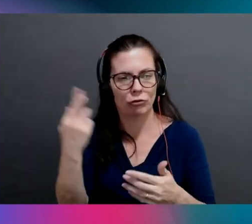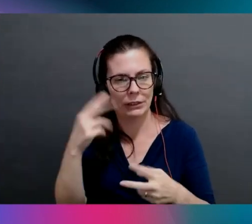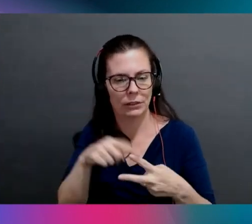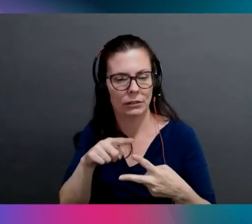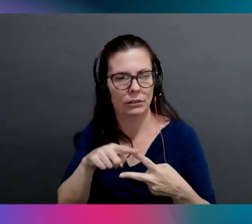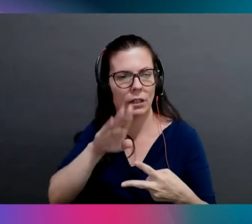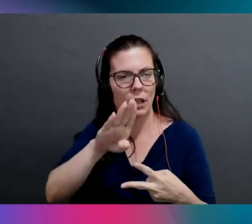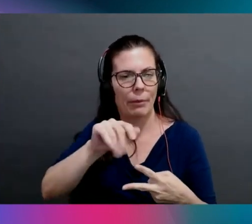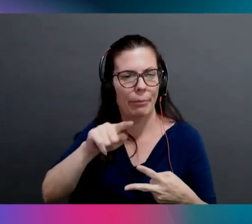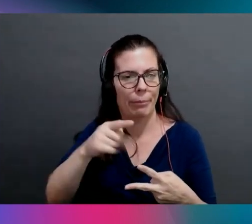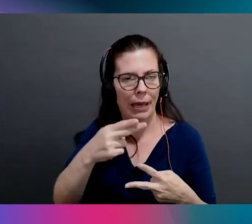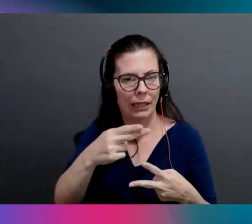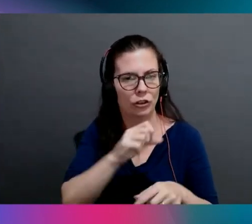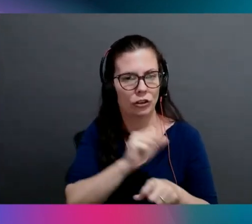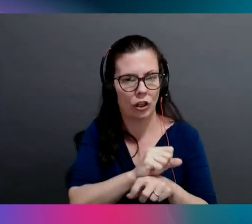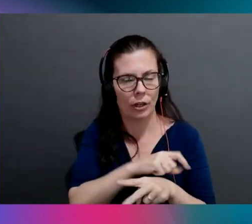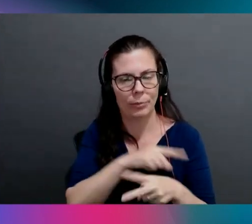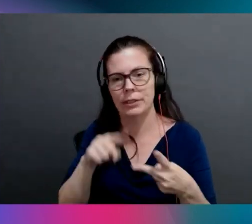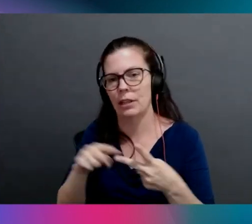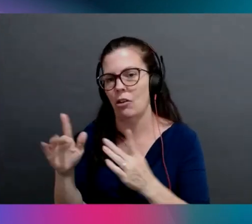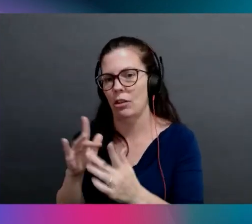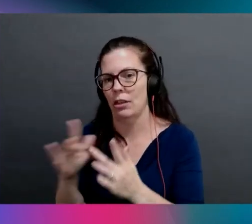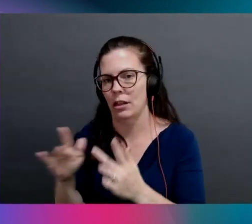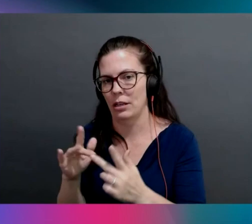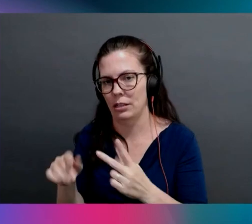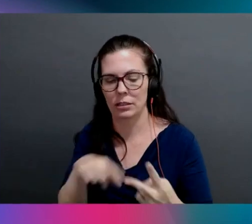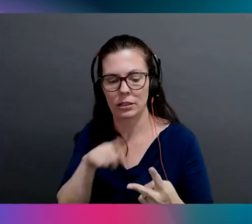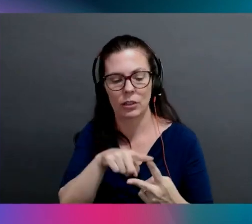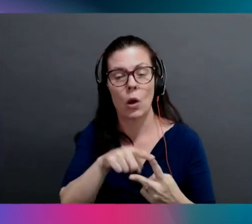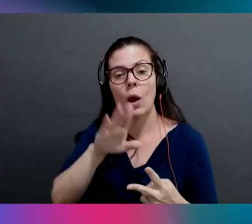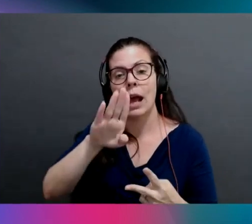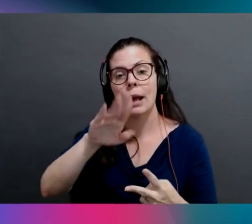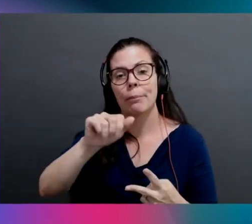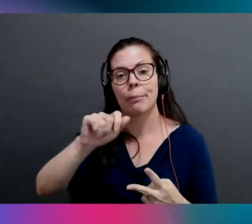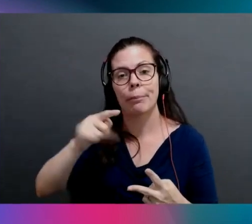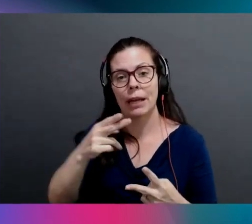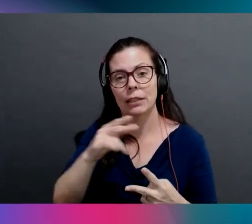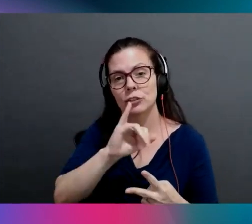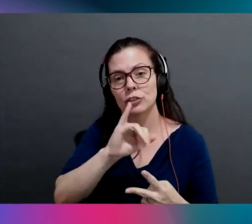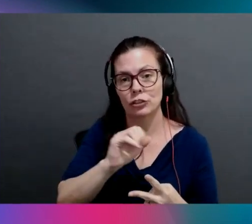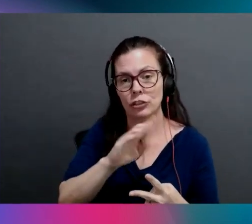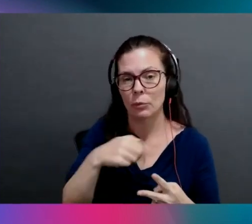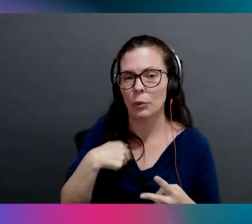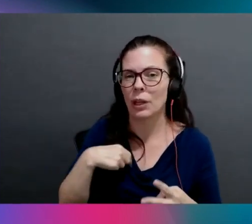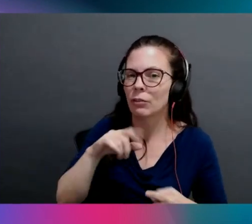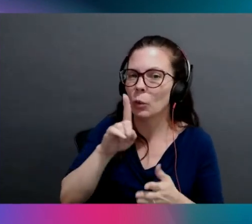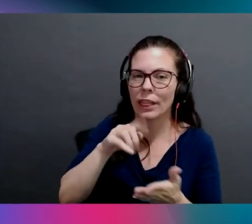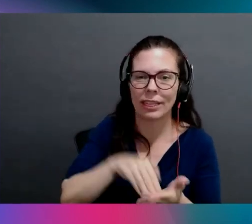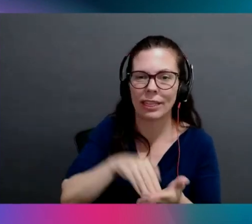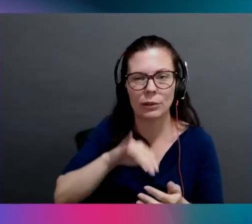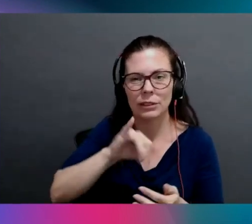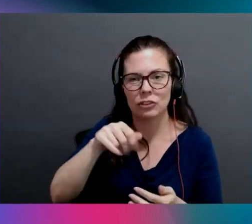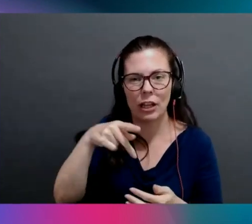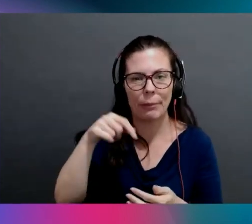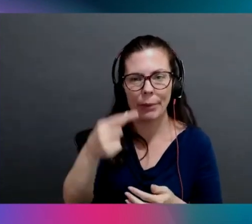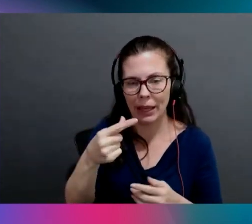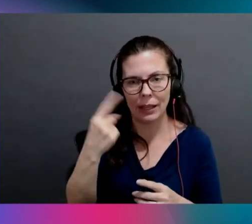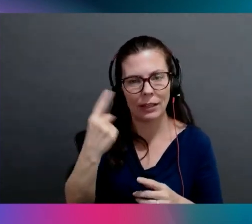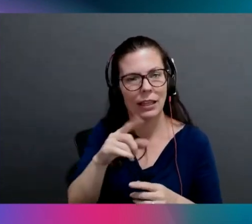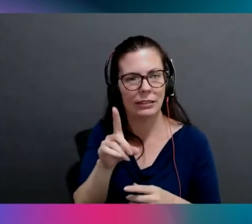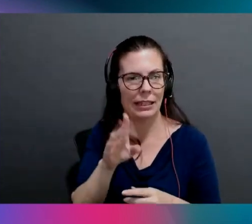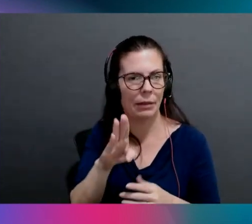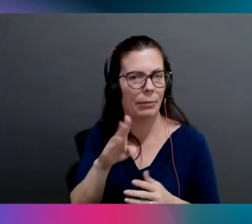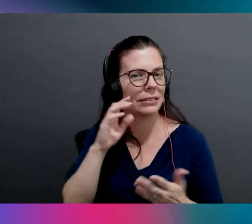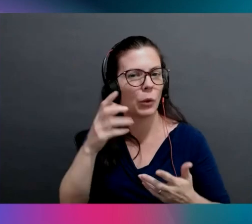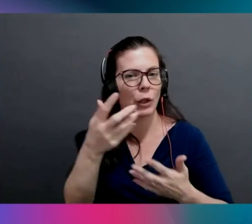and like online. Right. So the batch job is we're going to, we have a thousand JPEGs in a database and we need to scan them all for cats. Uh, that's the, and